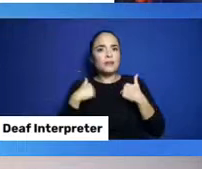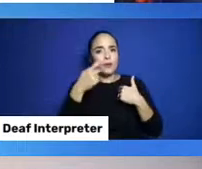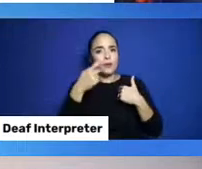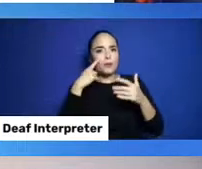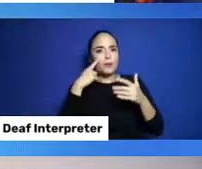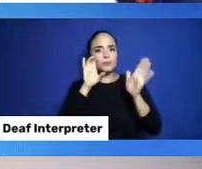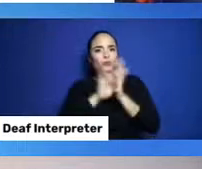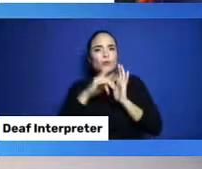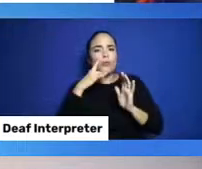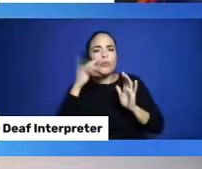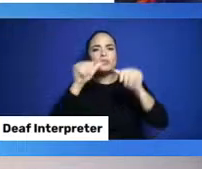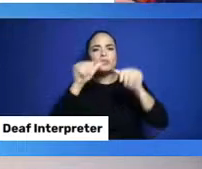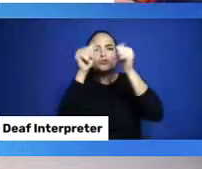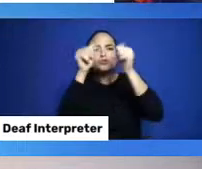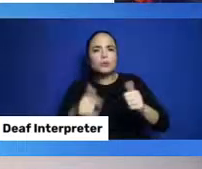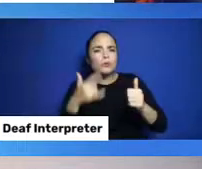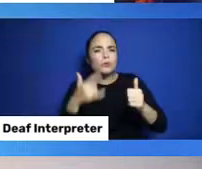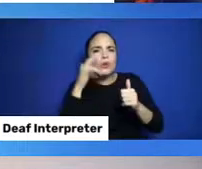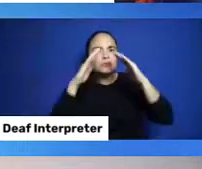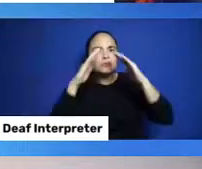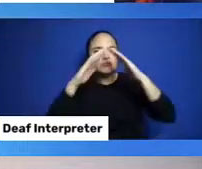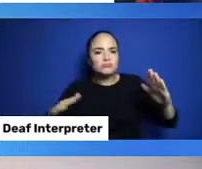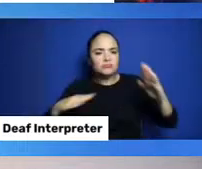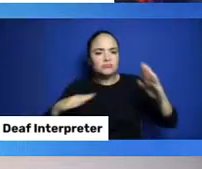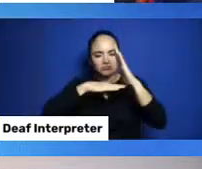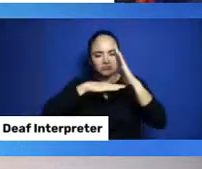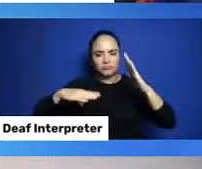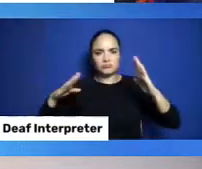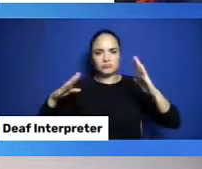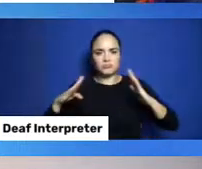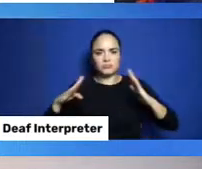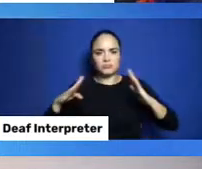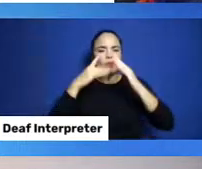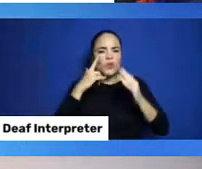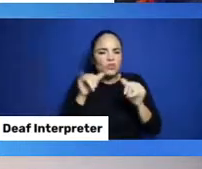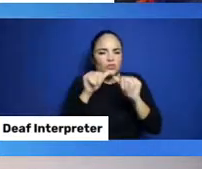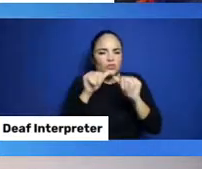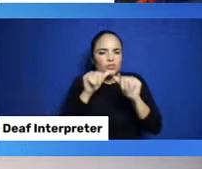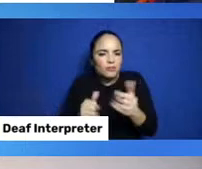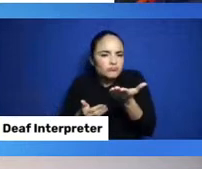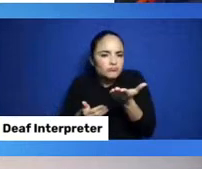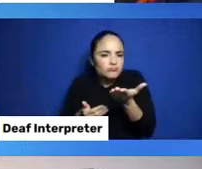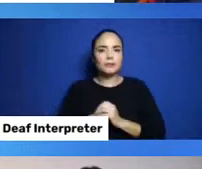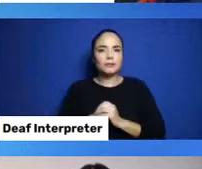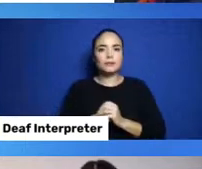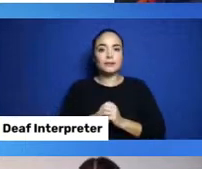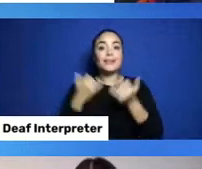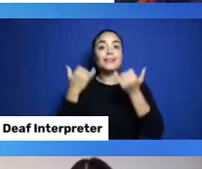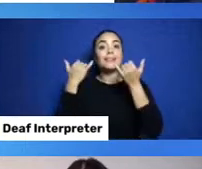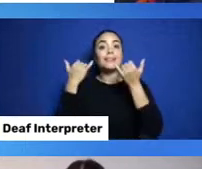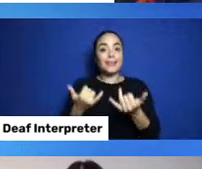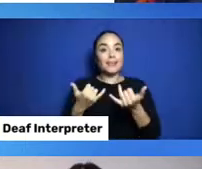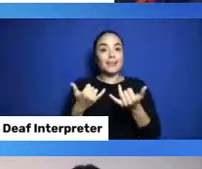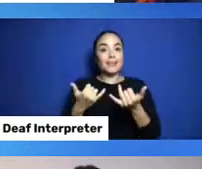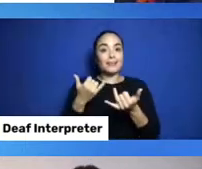Now, let's take a quick video of the inside of a teepee in case some of our friends have never been in a teepee.